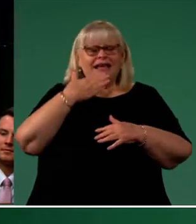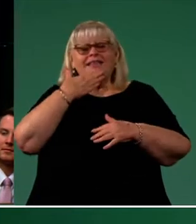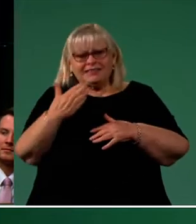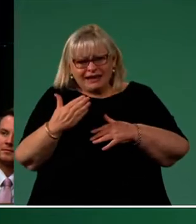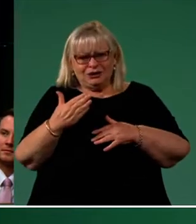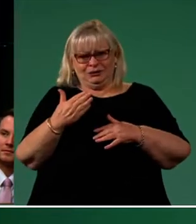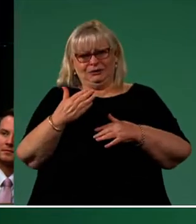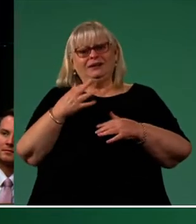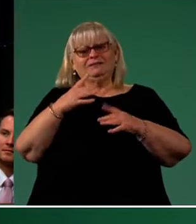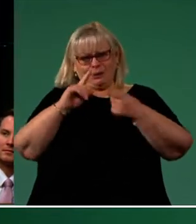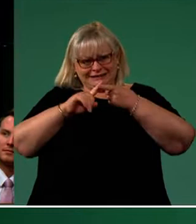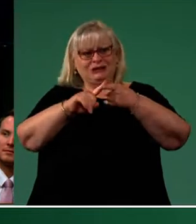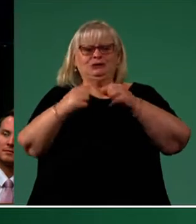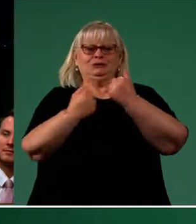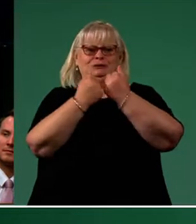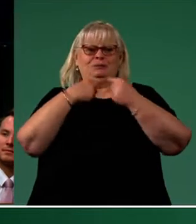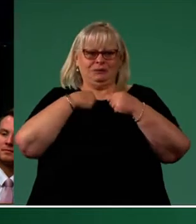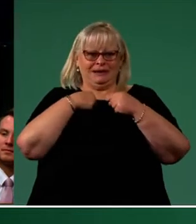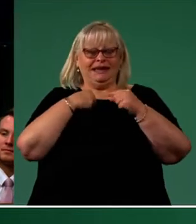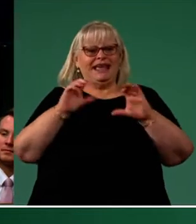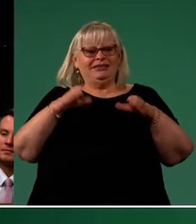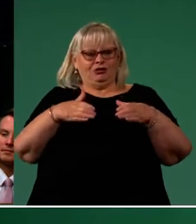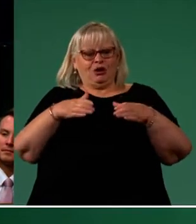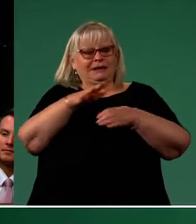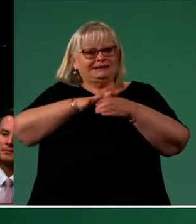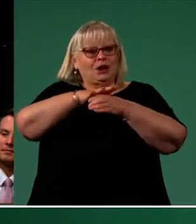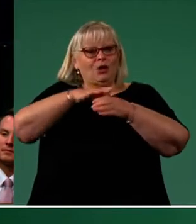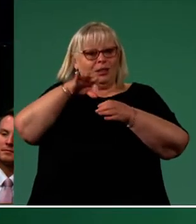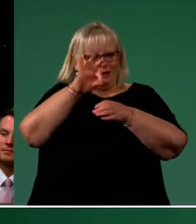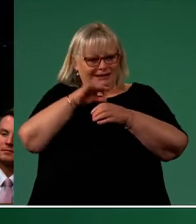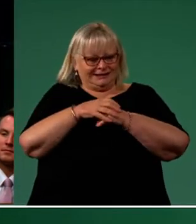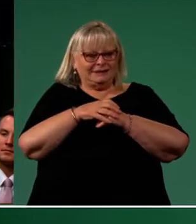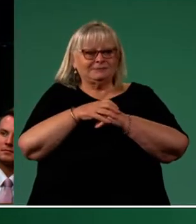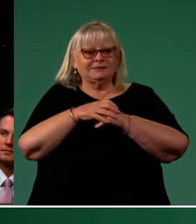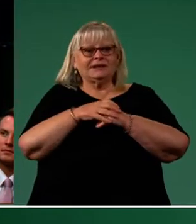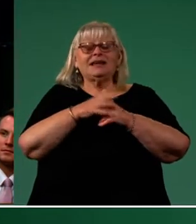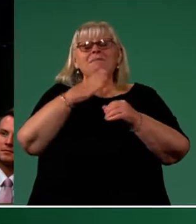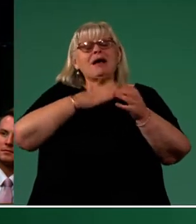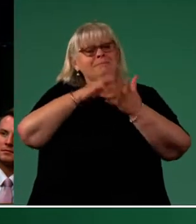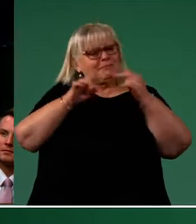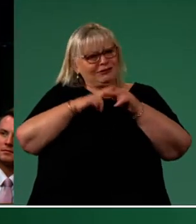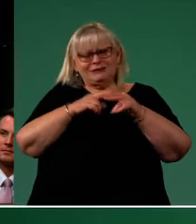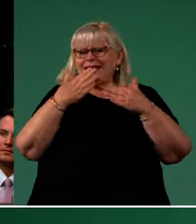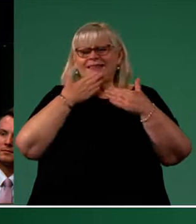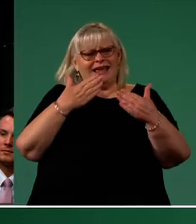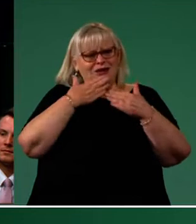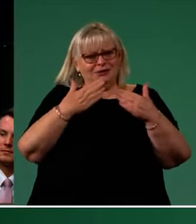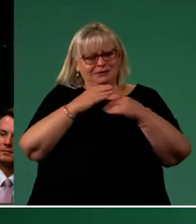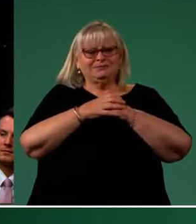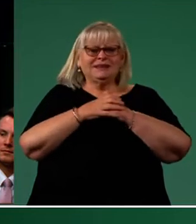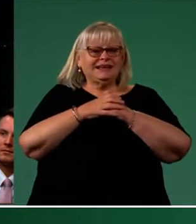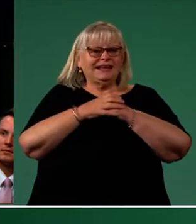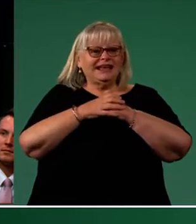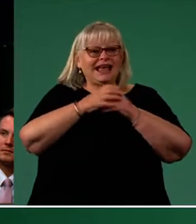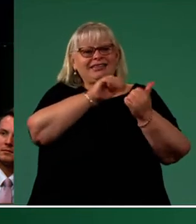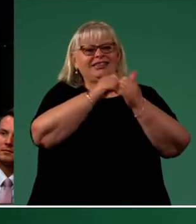and for continuing to support me as your local candidate. Special thanks to my parents of course, Alain and Roseline, their